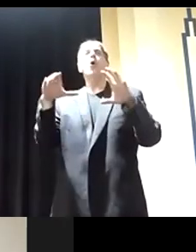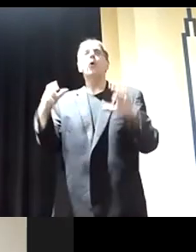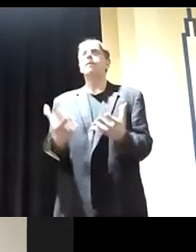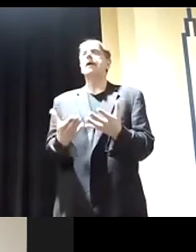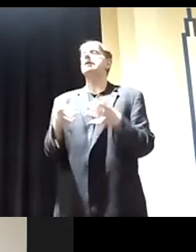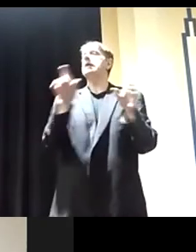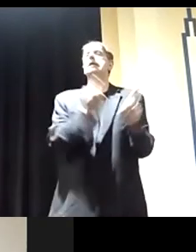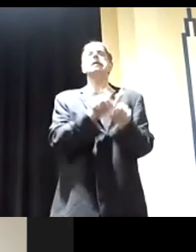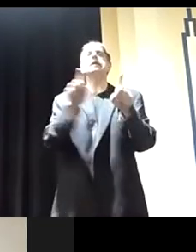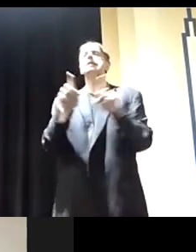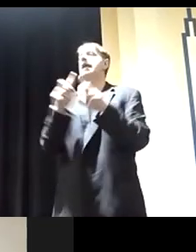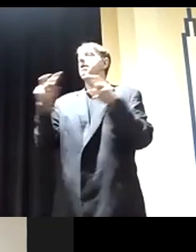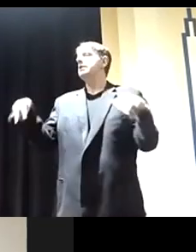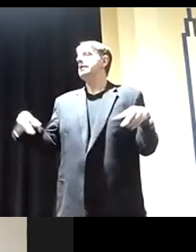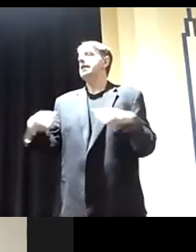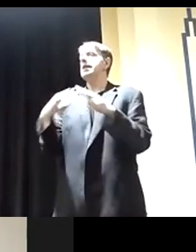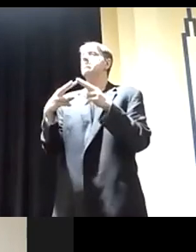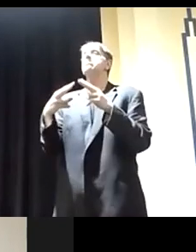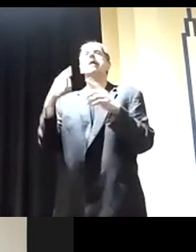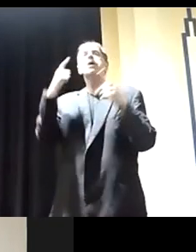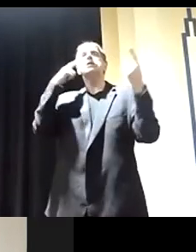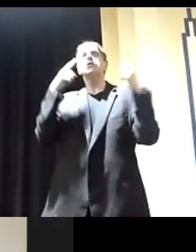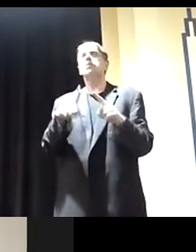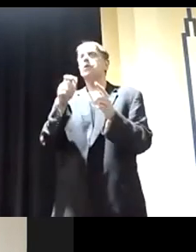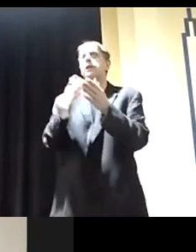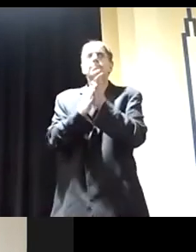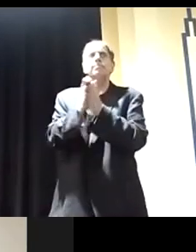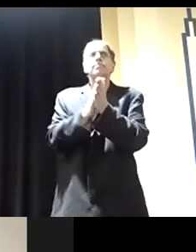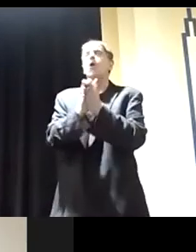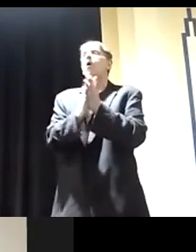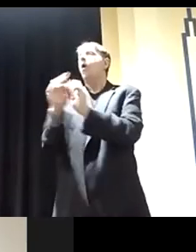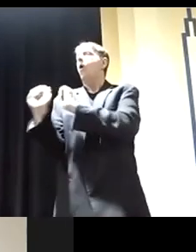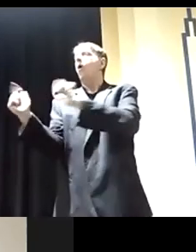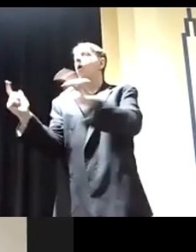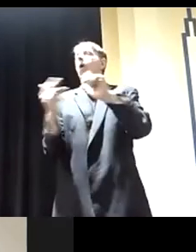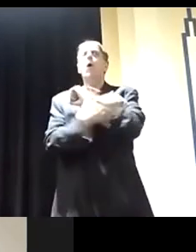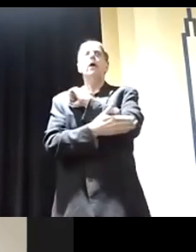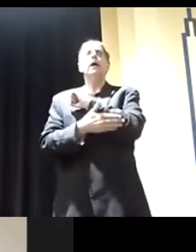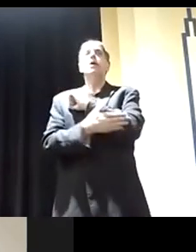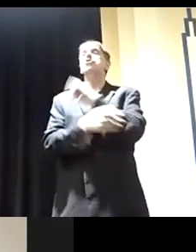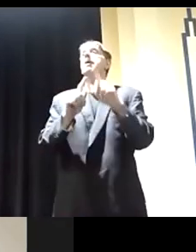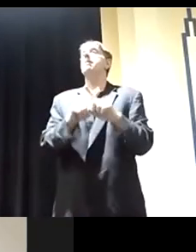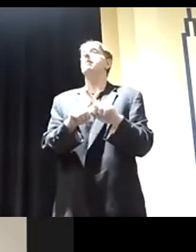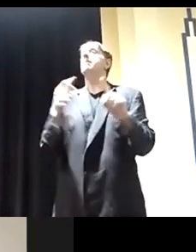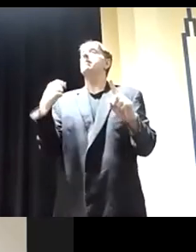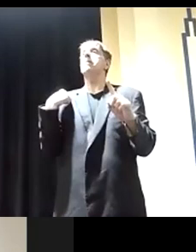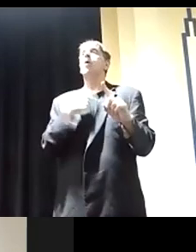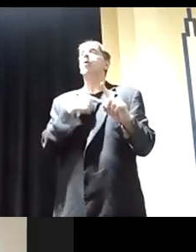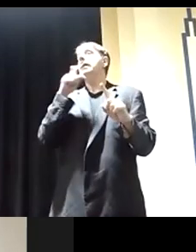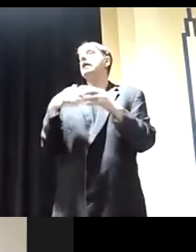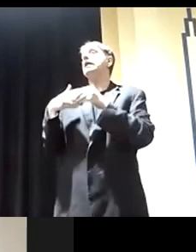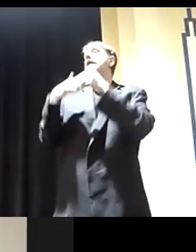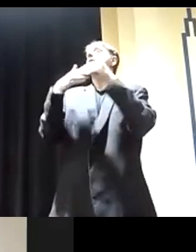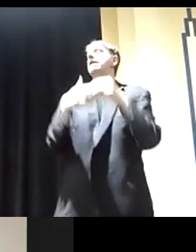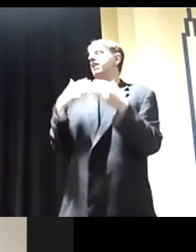Climate Accords and those have real targets in it, but it's also going to be on us leading and having that technology be able to send to those developing nations.